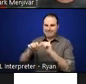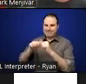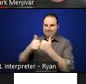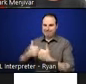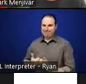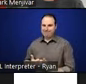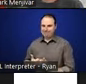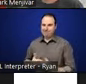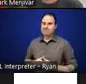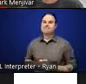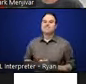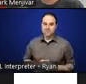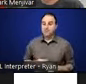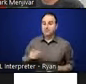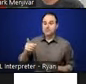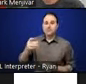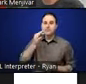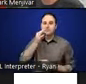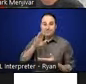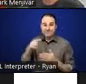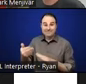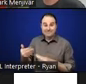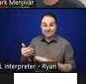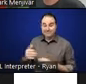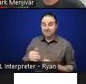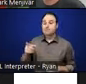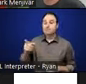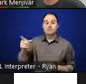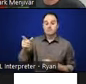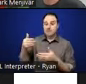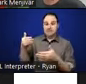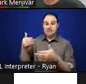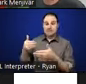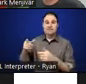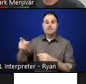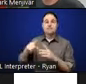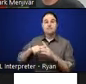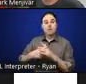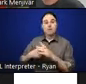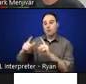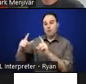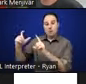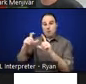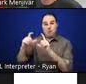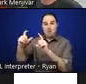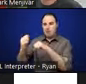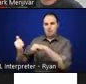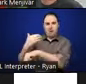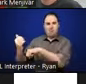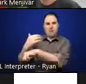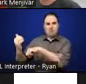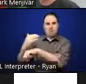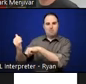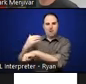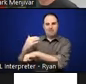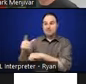The last years of, of his life, he started to mail me photographs. He had photographed really intensely for about a